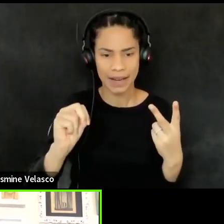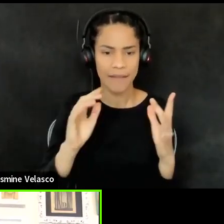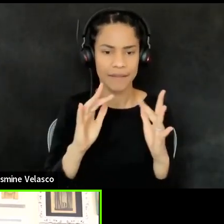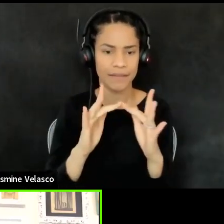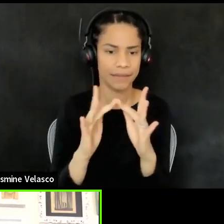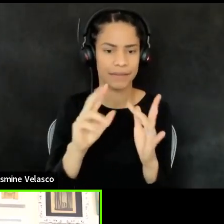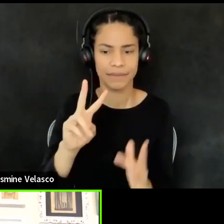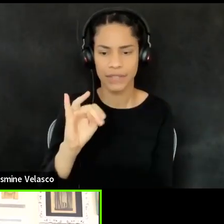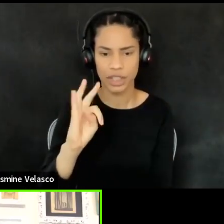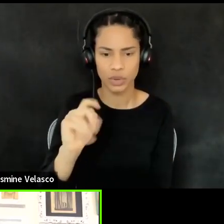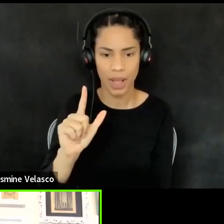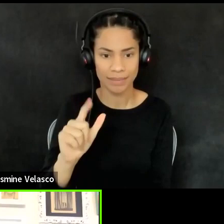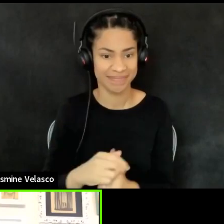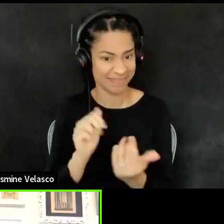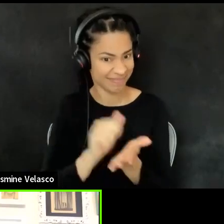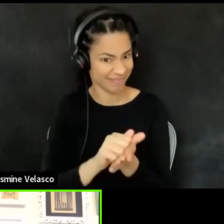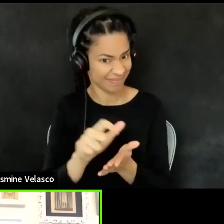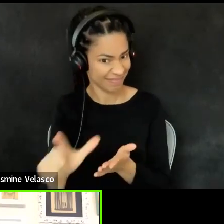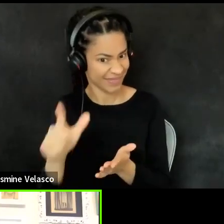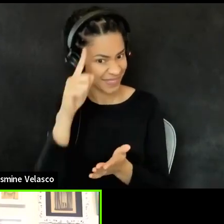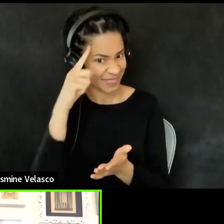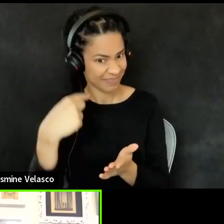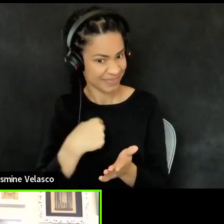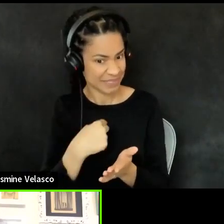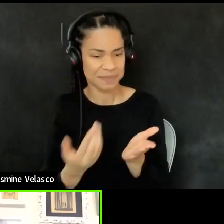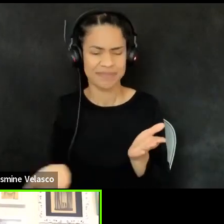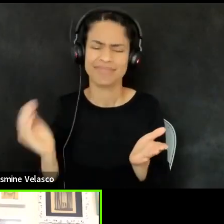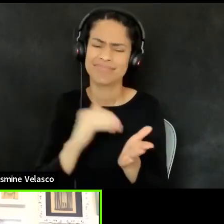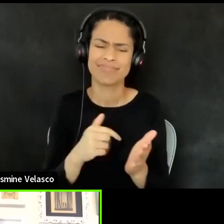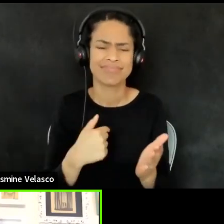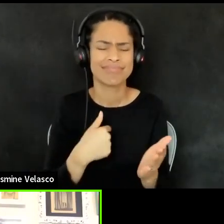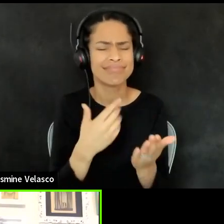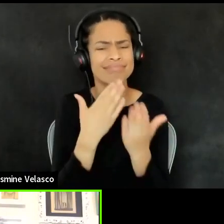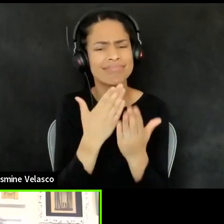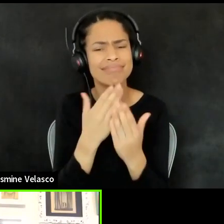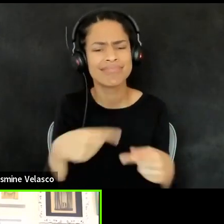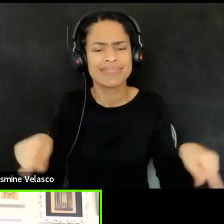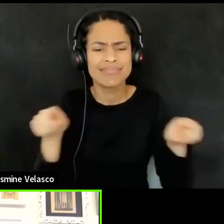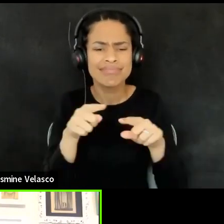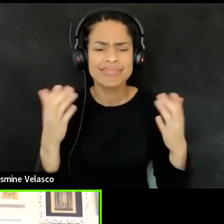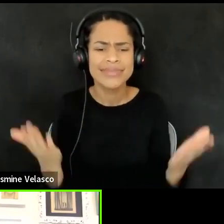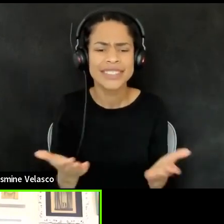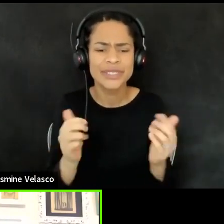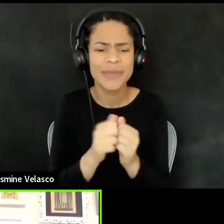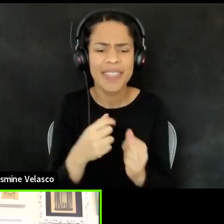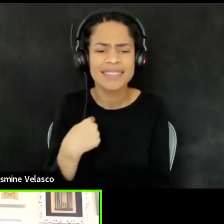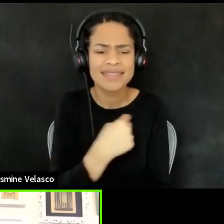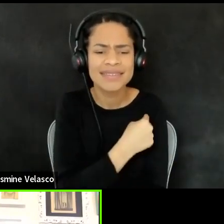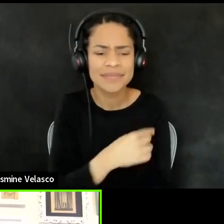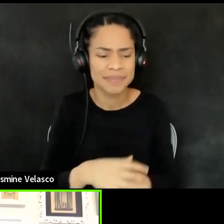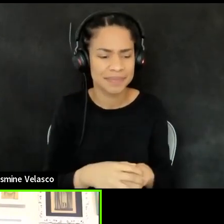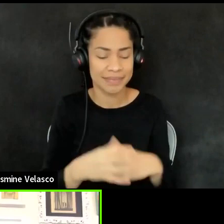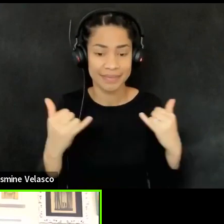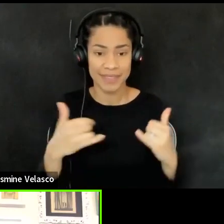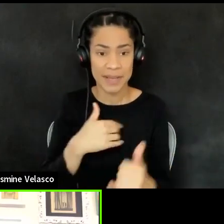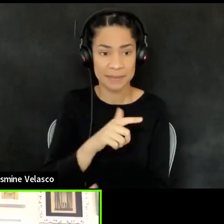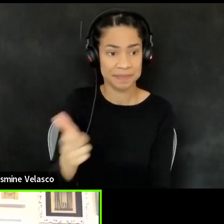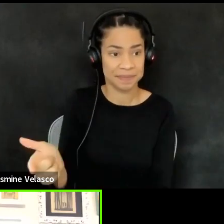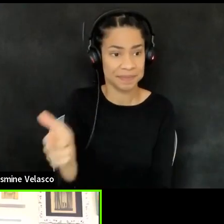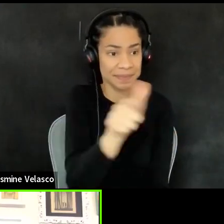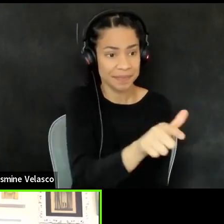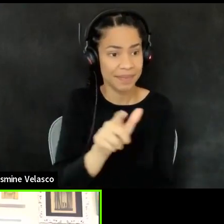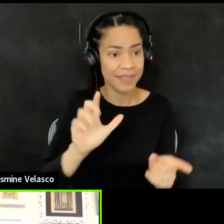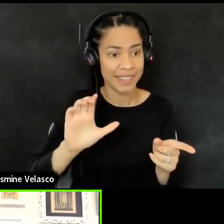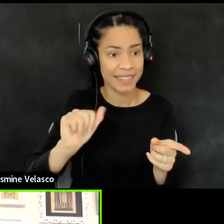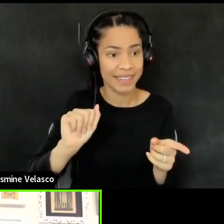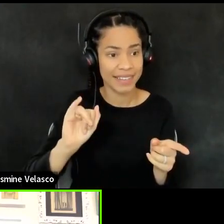And that's it for me. Again, I'm just so grateful that y'all are here with us and I'll pass it to Caitlin for a little more